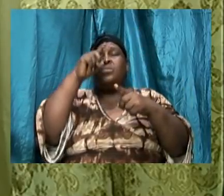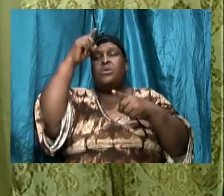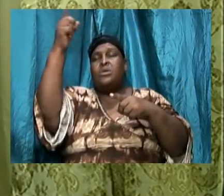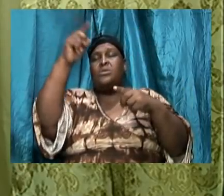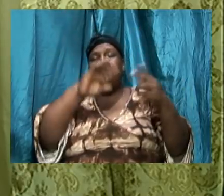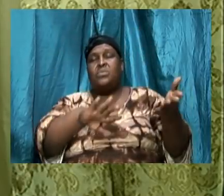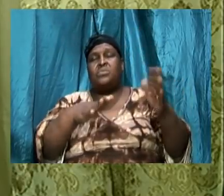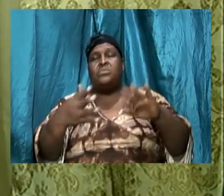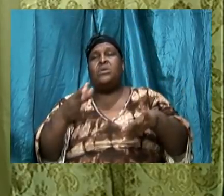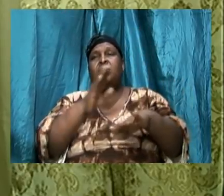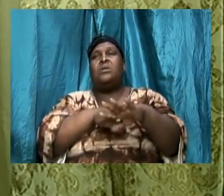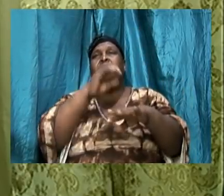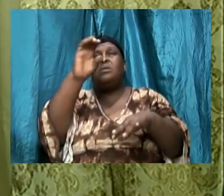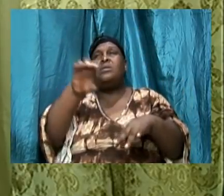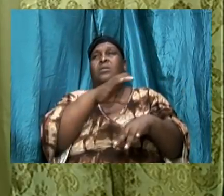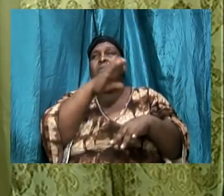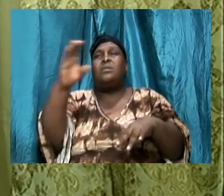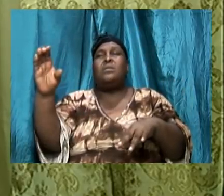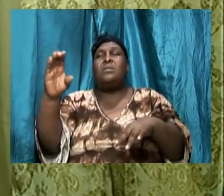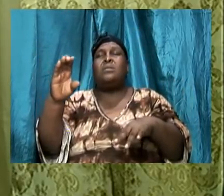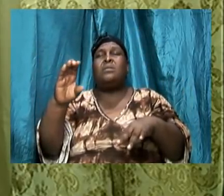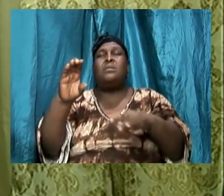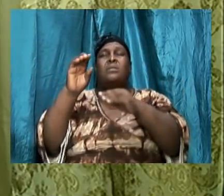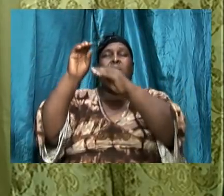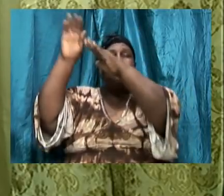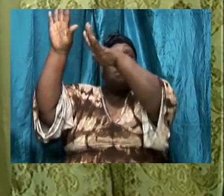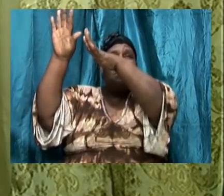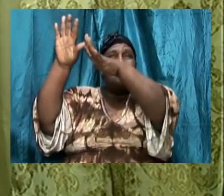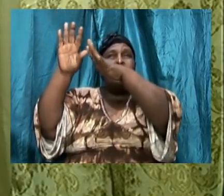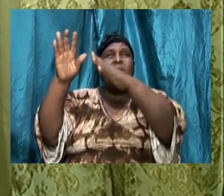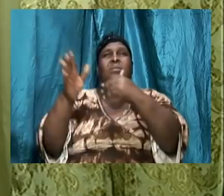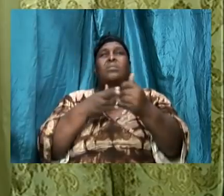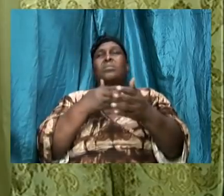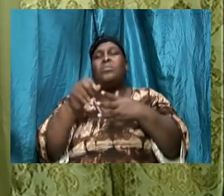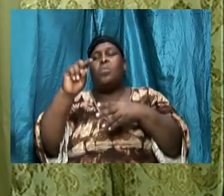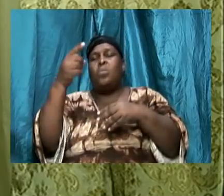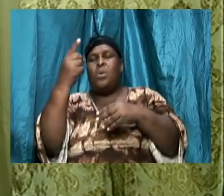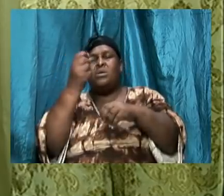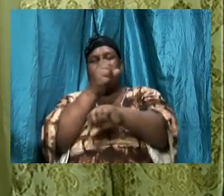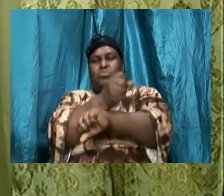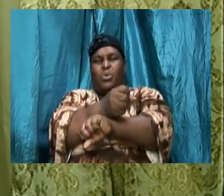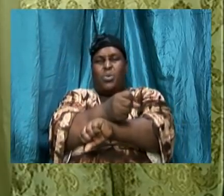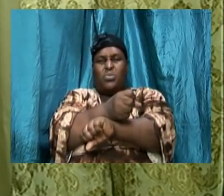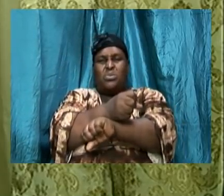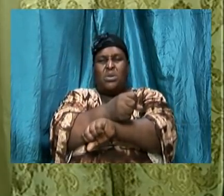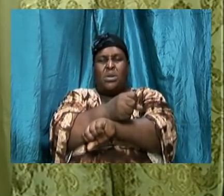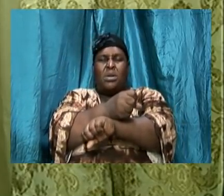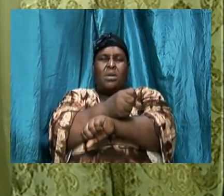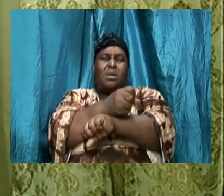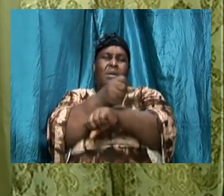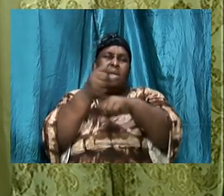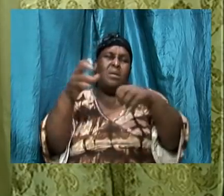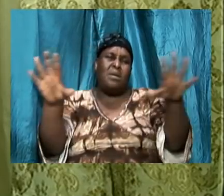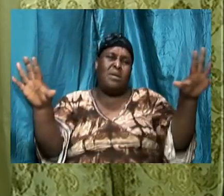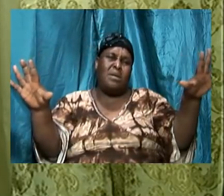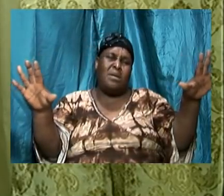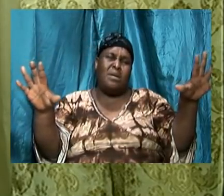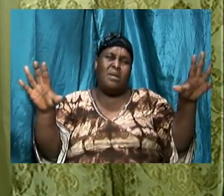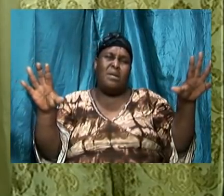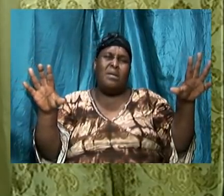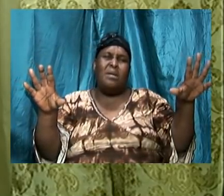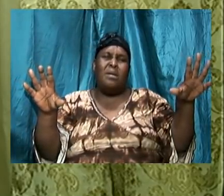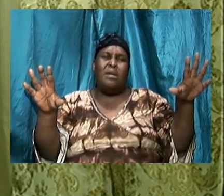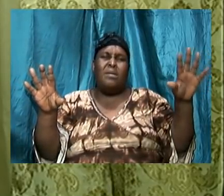us to realize that although we were once bound the shackles have been removed